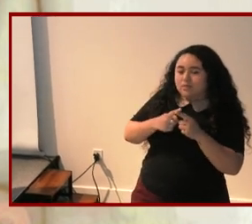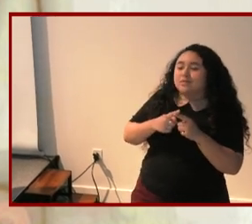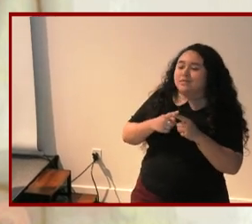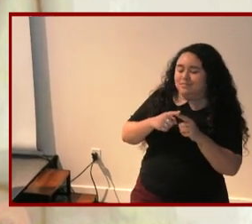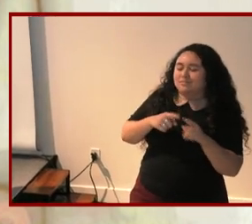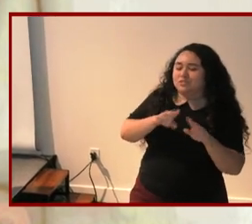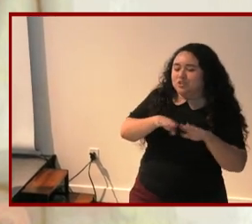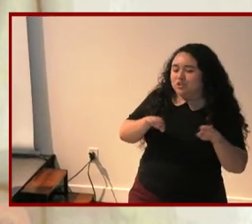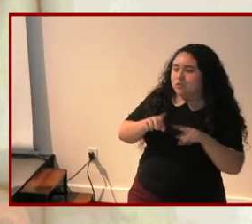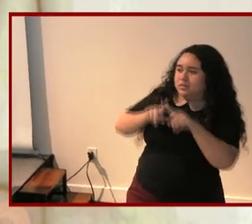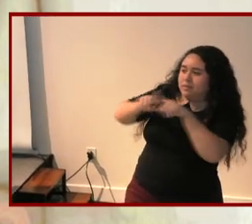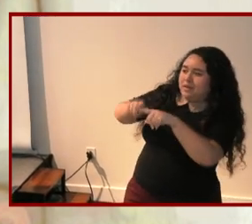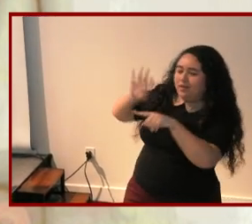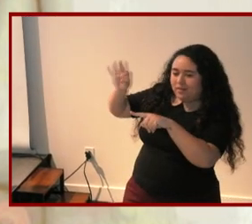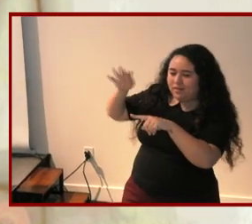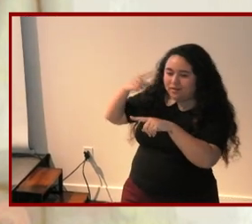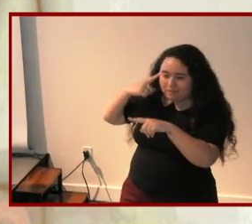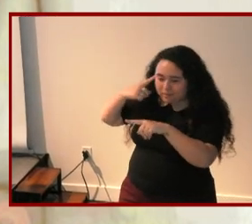share some